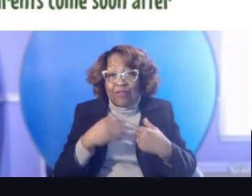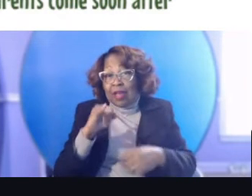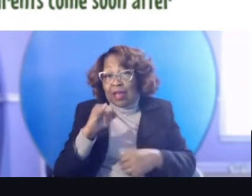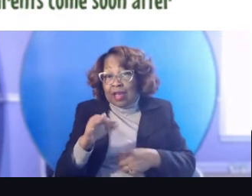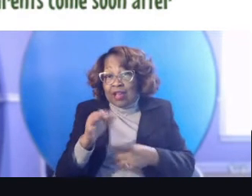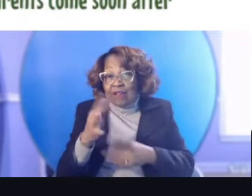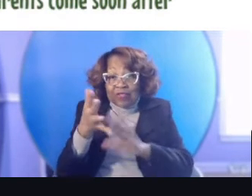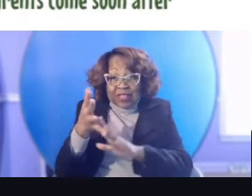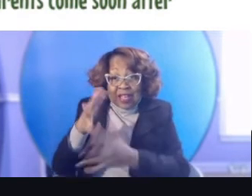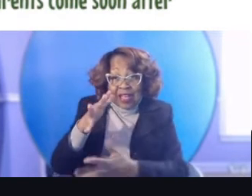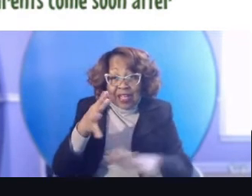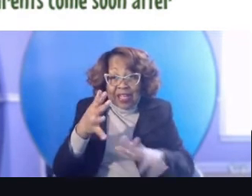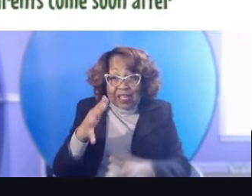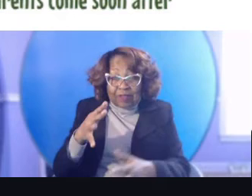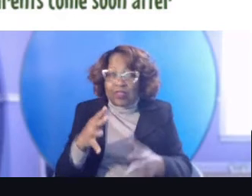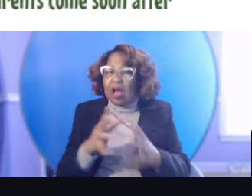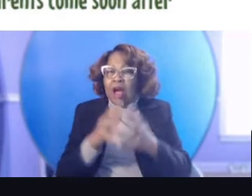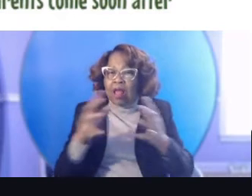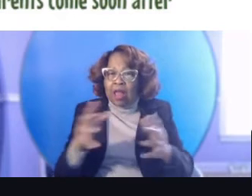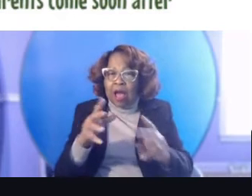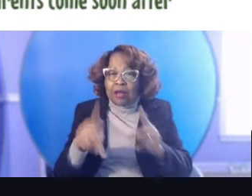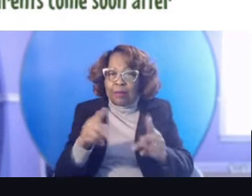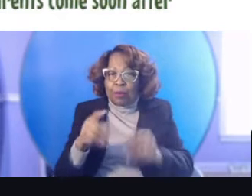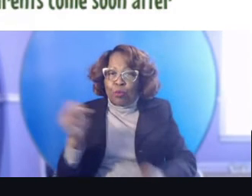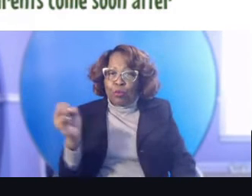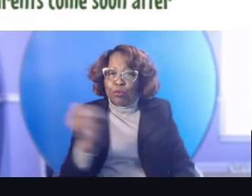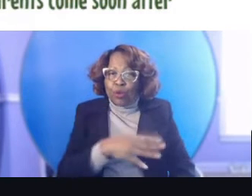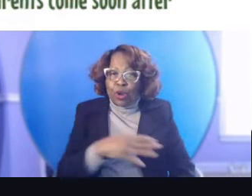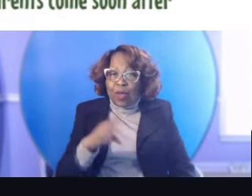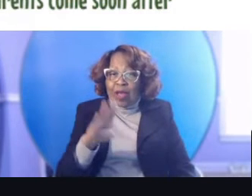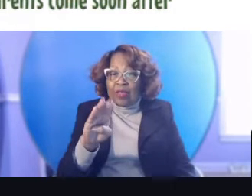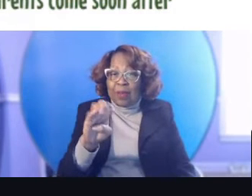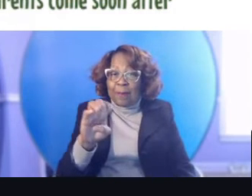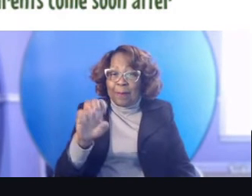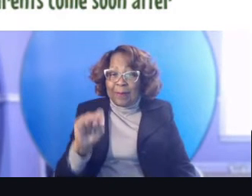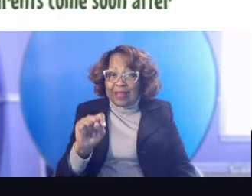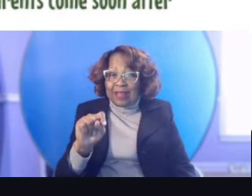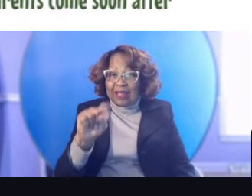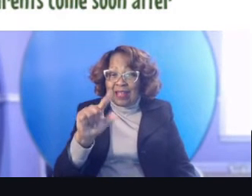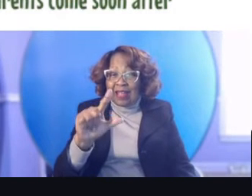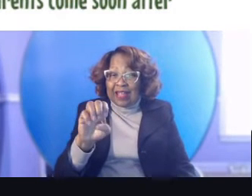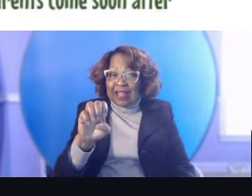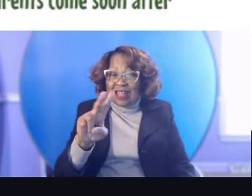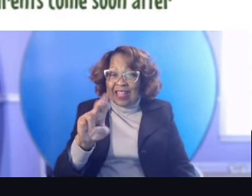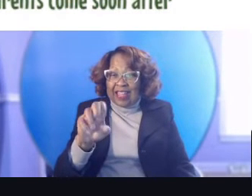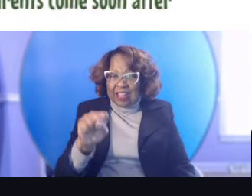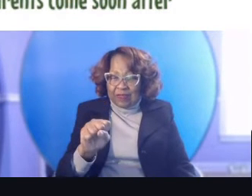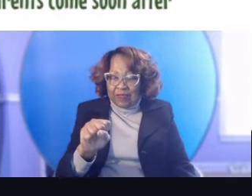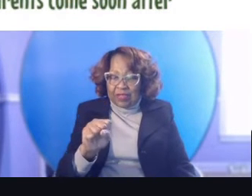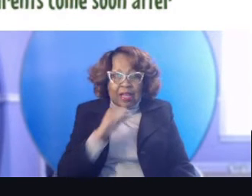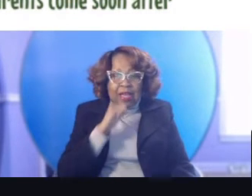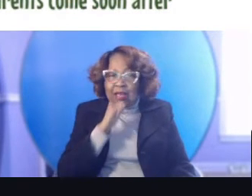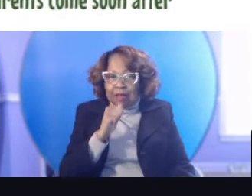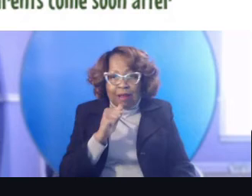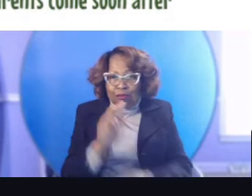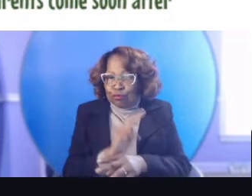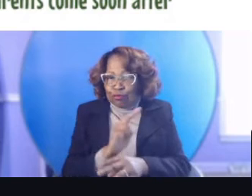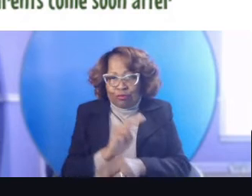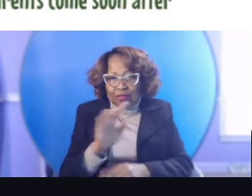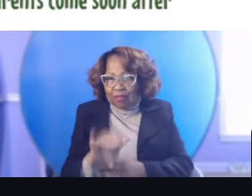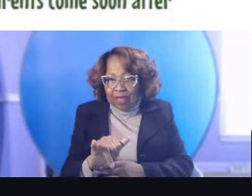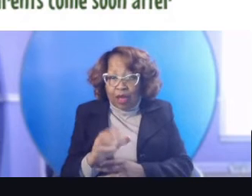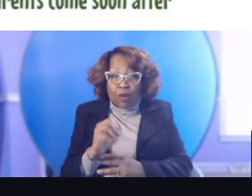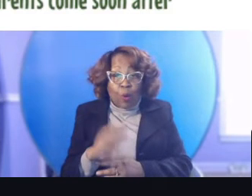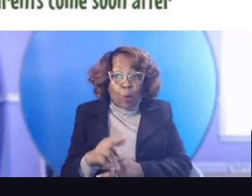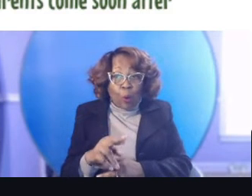you know, a lot of people were throwing away their beet leaves. Um, and, and, you know, not, not consuming those or pulling